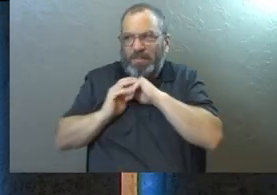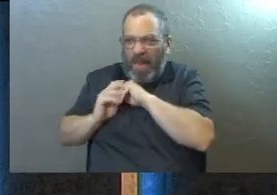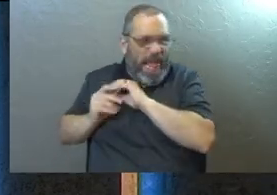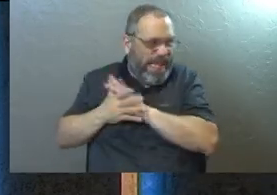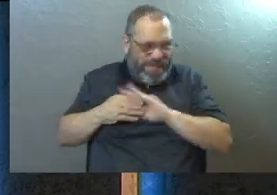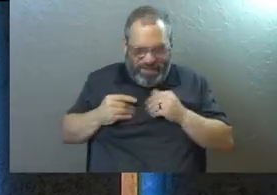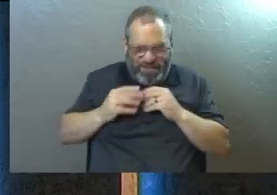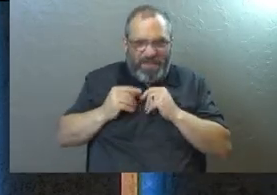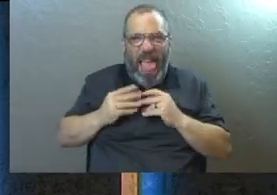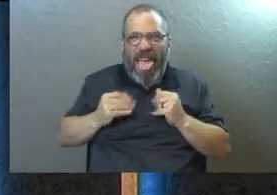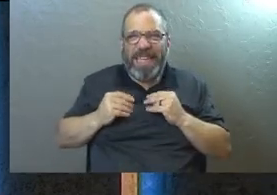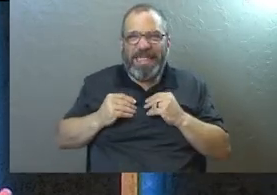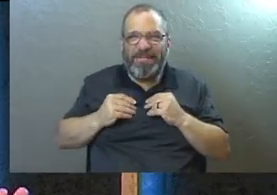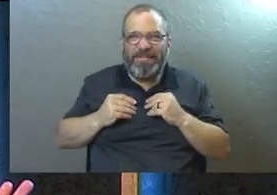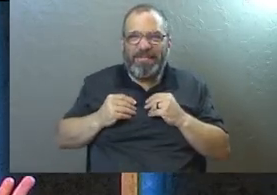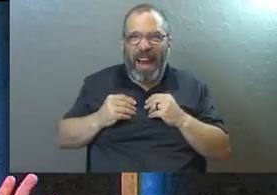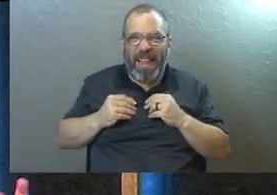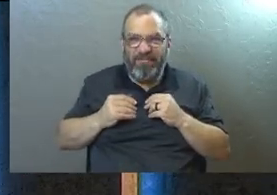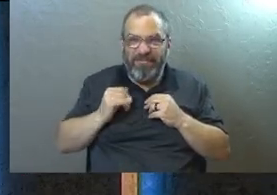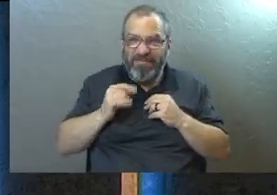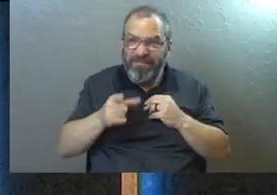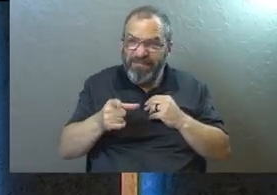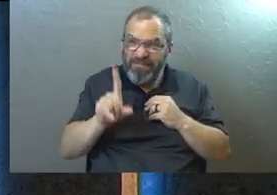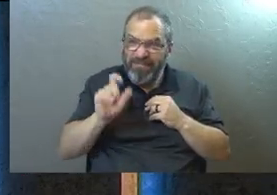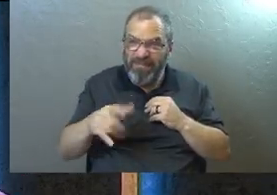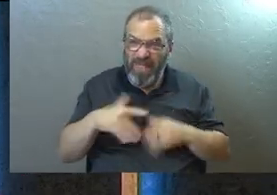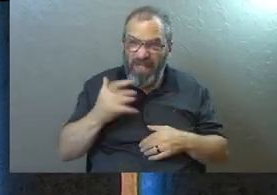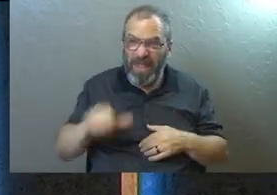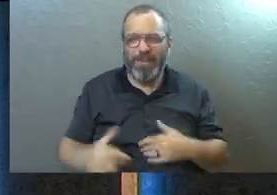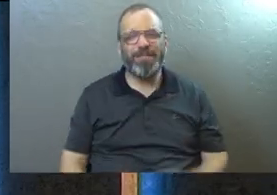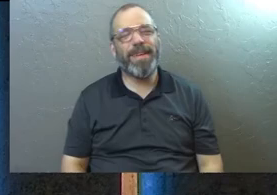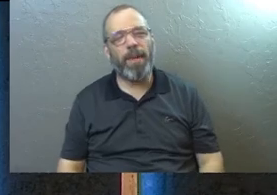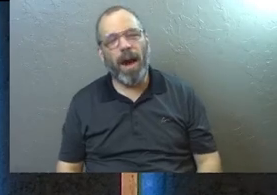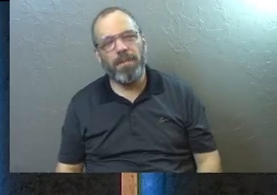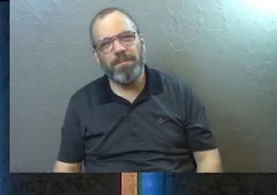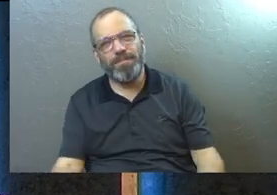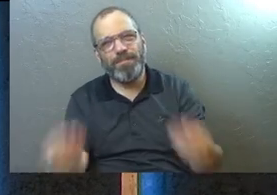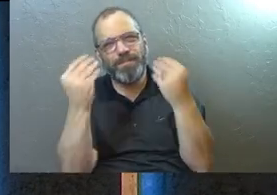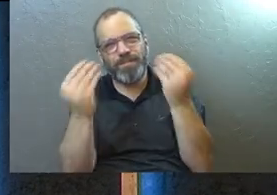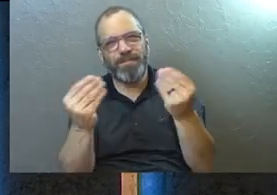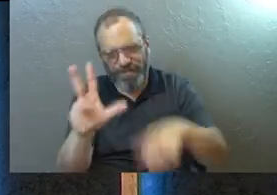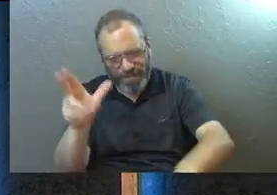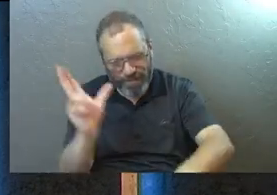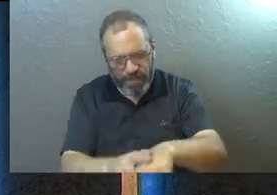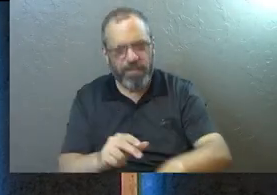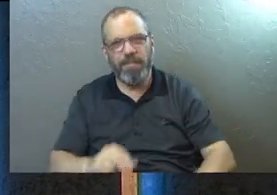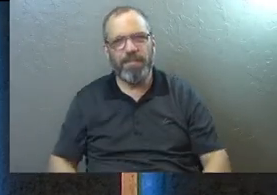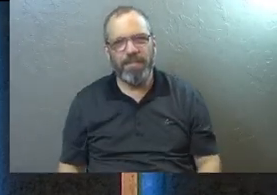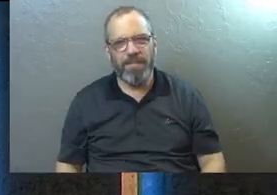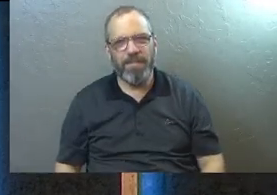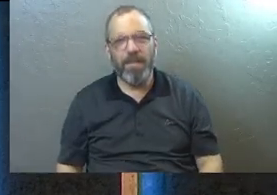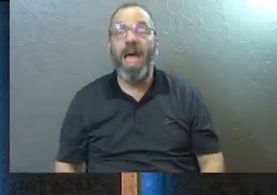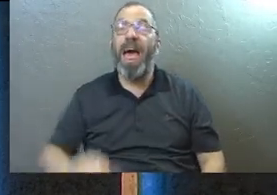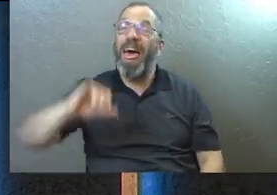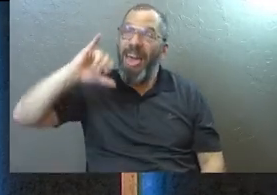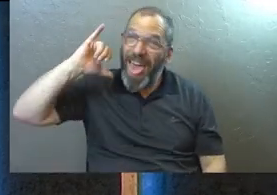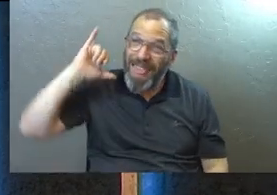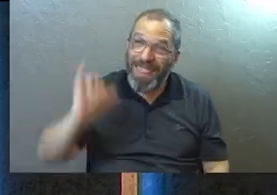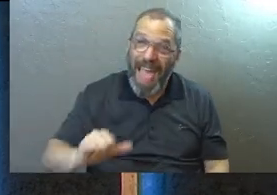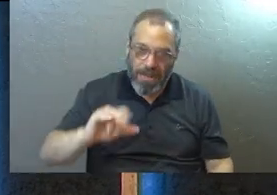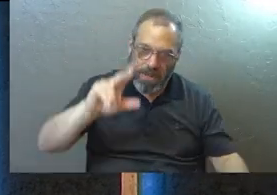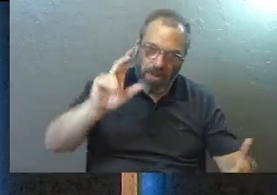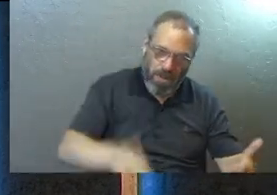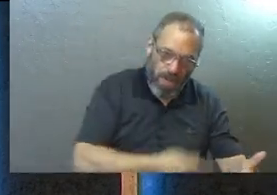the world is that stuff there? Anybody else get weirded out by that? Come on. Of course we do. That is the